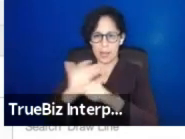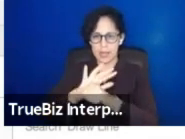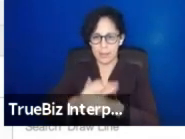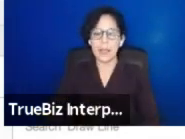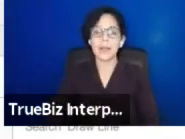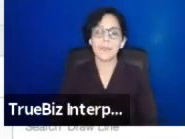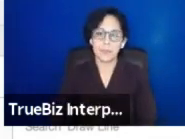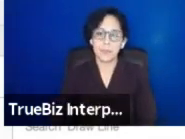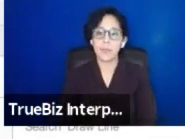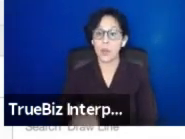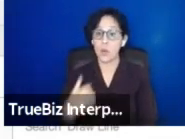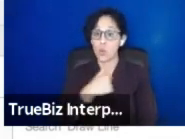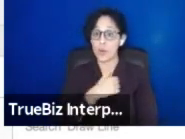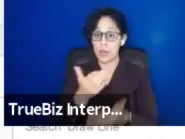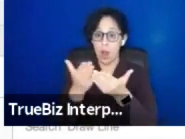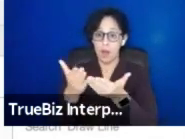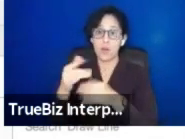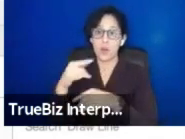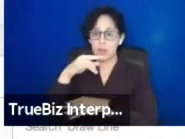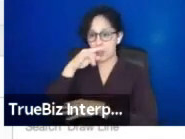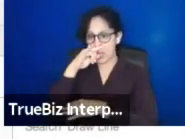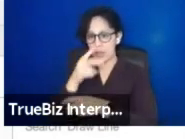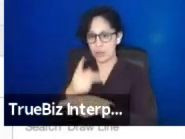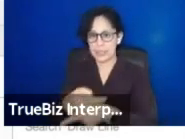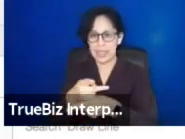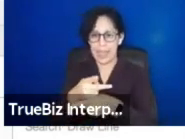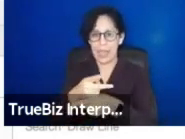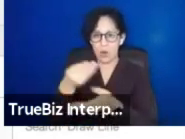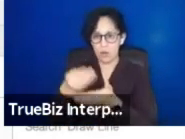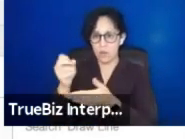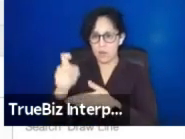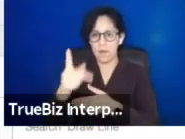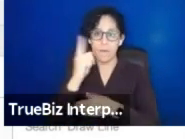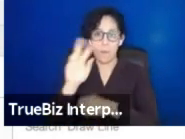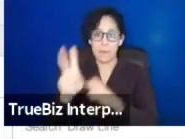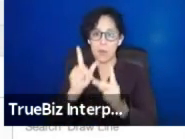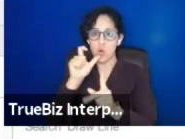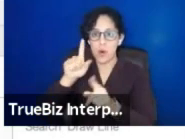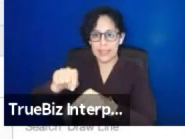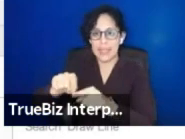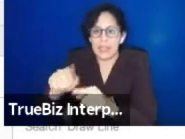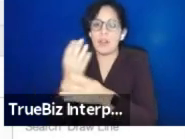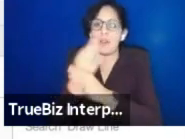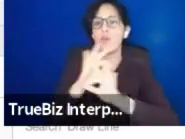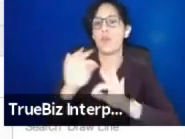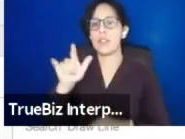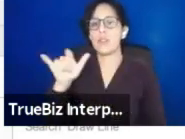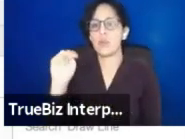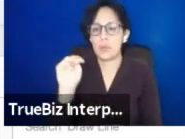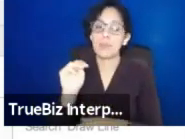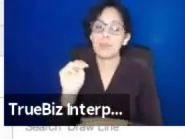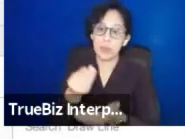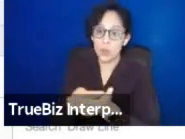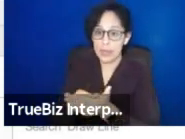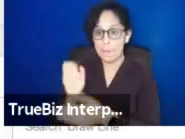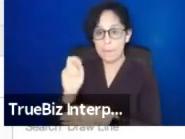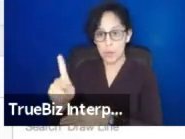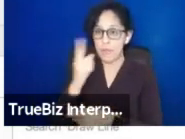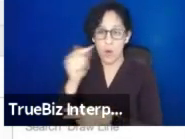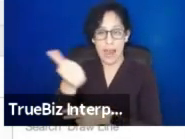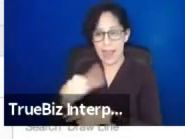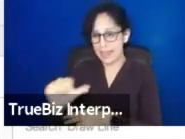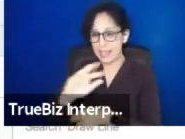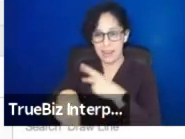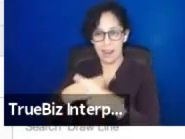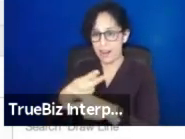offering childcare reimbursements for anyone who attended those free zooms, um, reimbursements for that's any kind of caregiver.